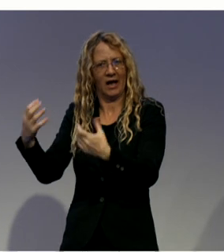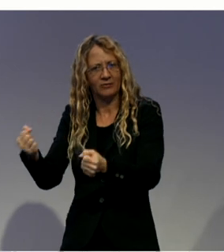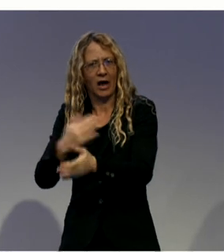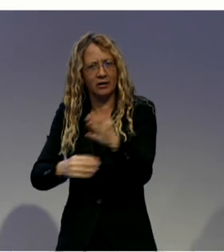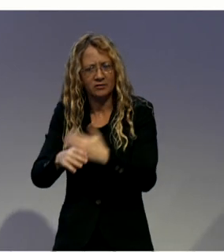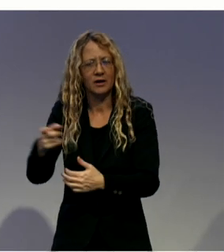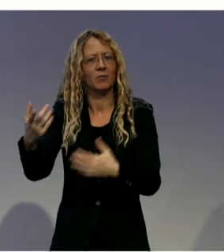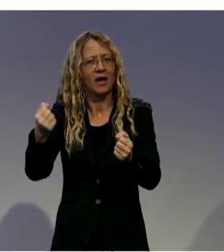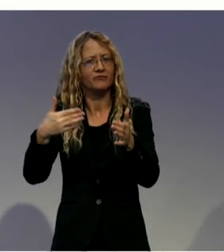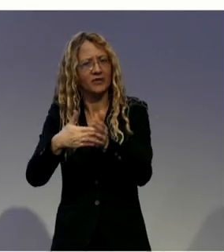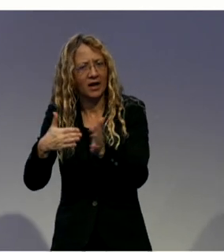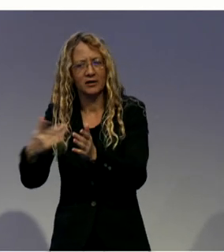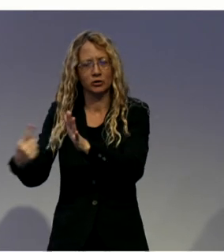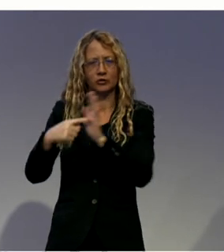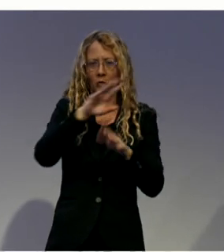communities.